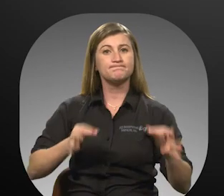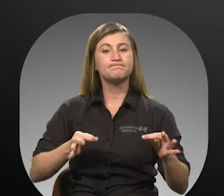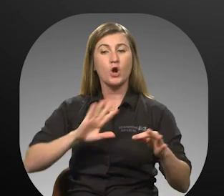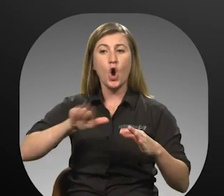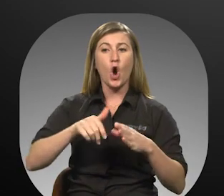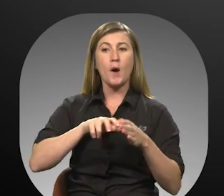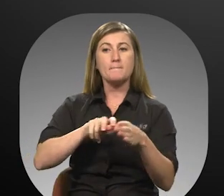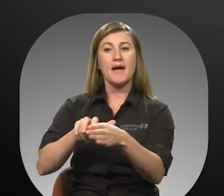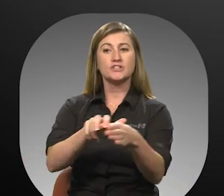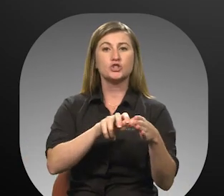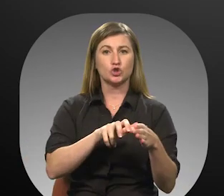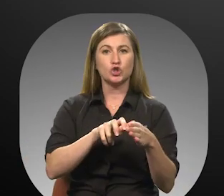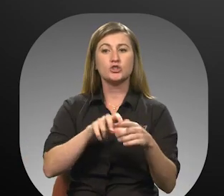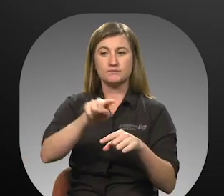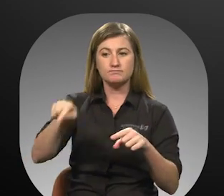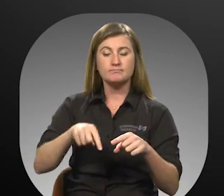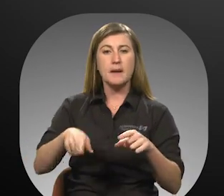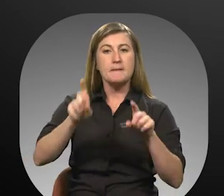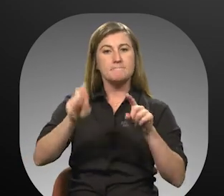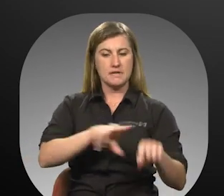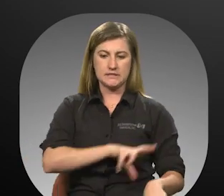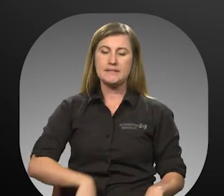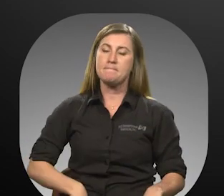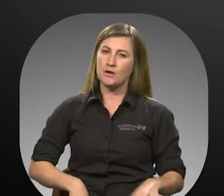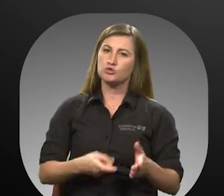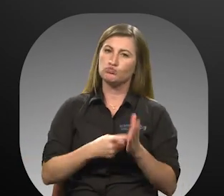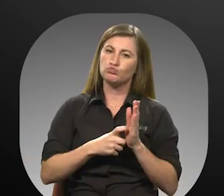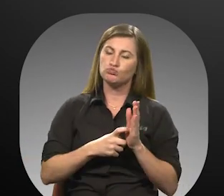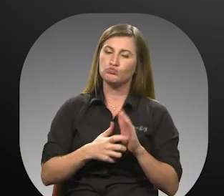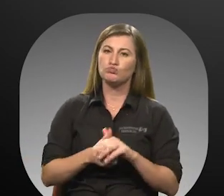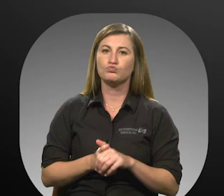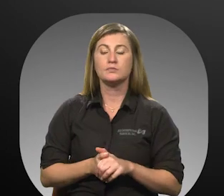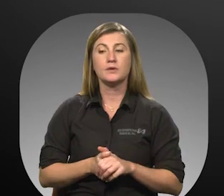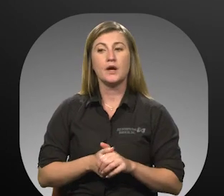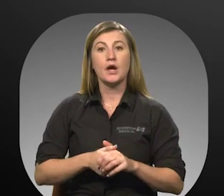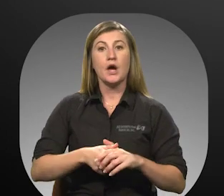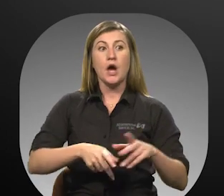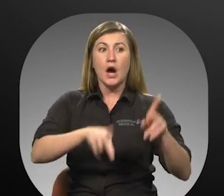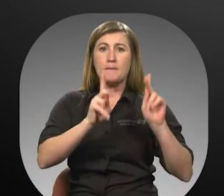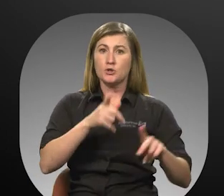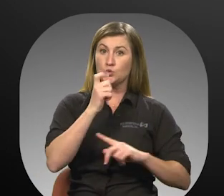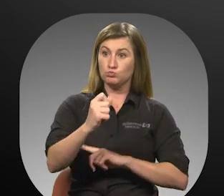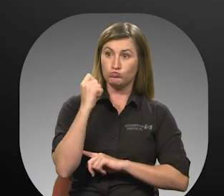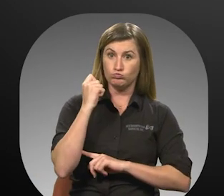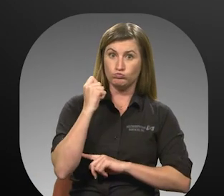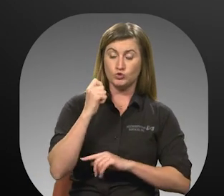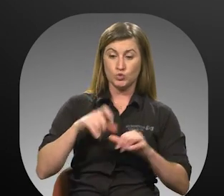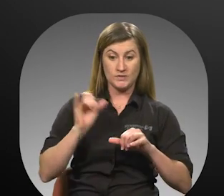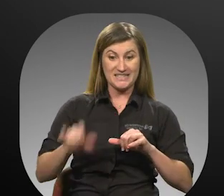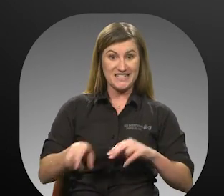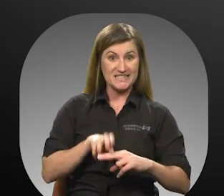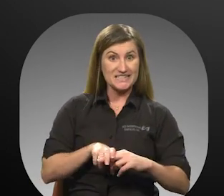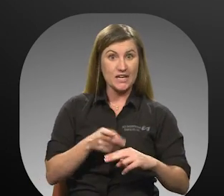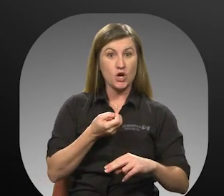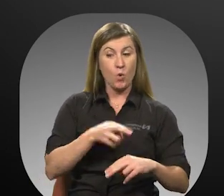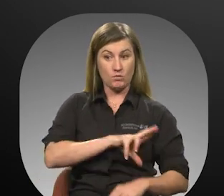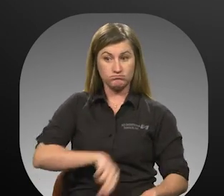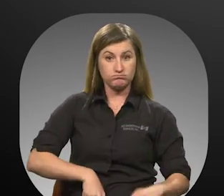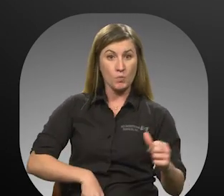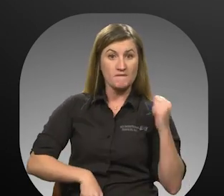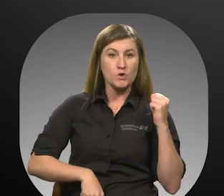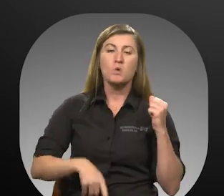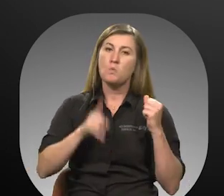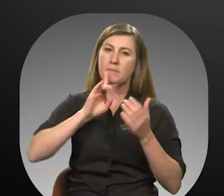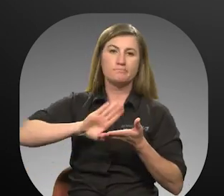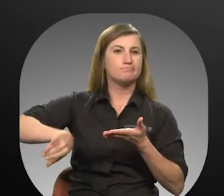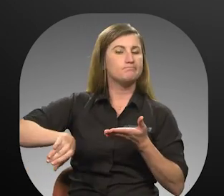passengers on paratransit vehicles 6. MUST wear seatbelts 6. A passenger who refuses to remain seated with the seatbelt in place 7. be